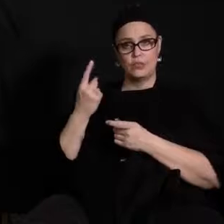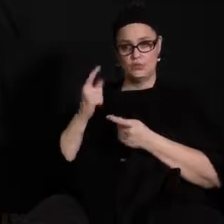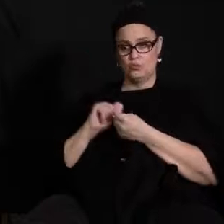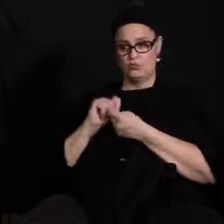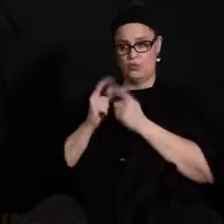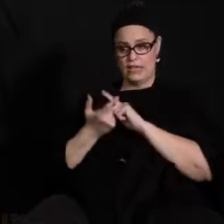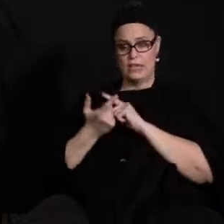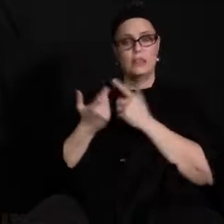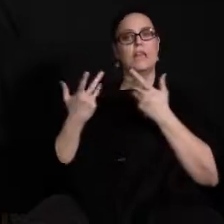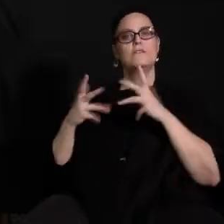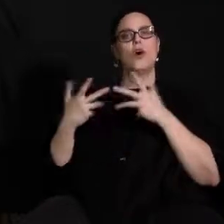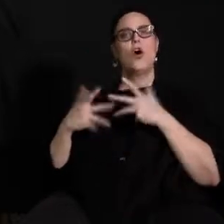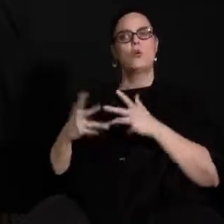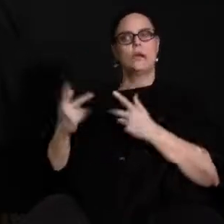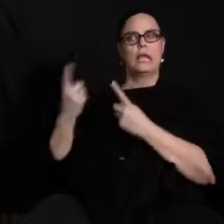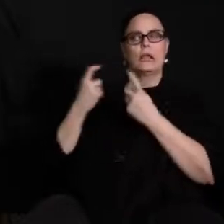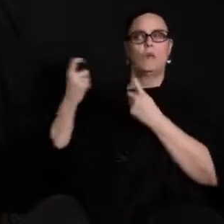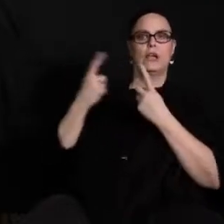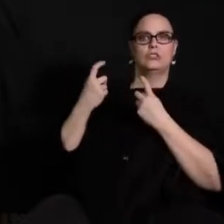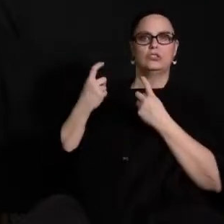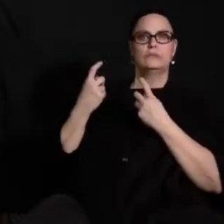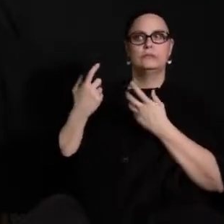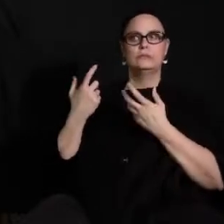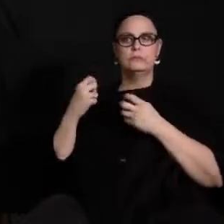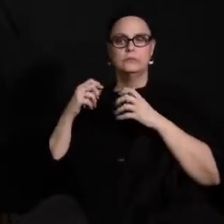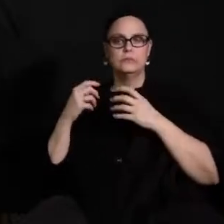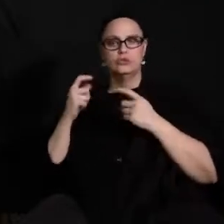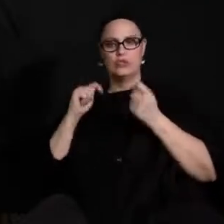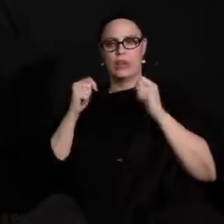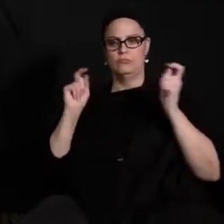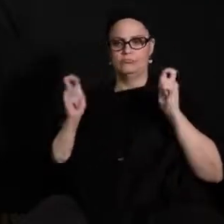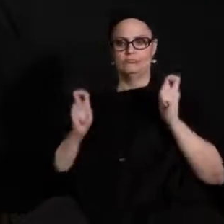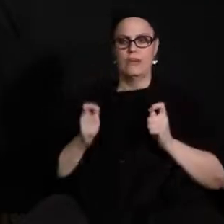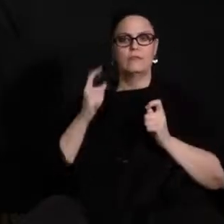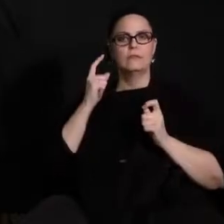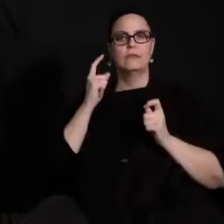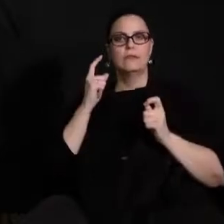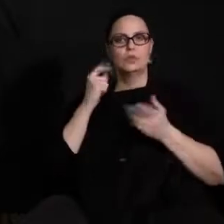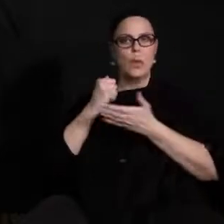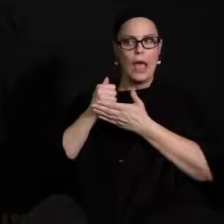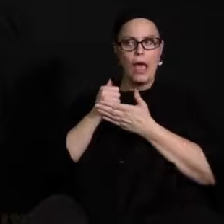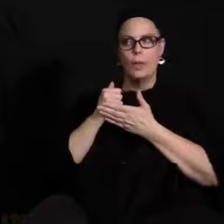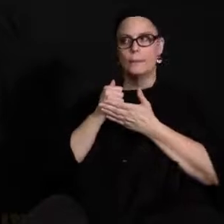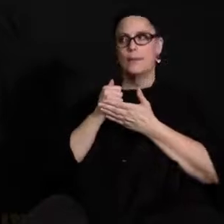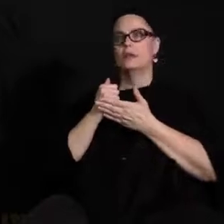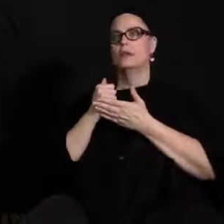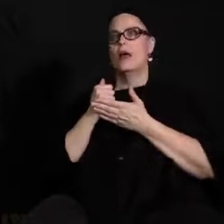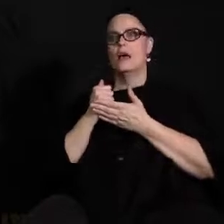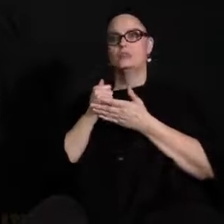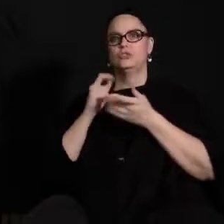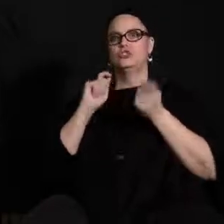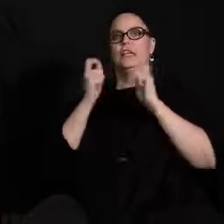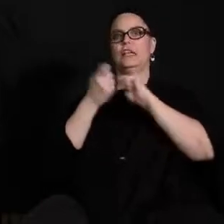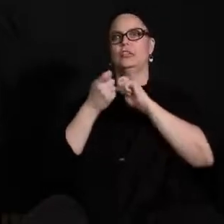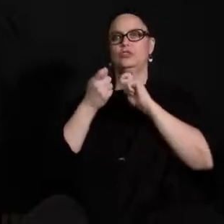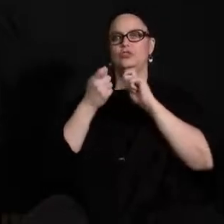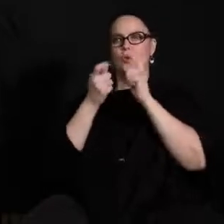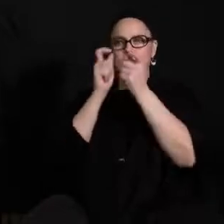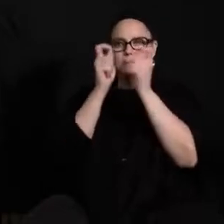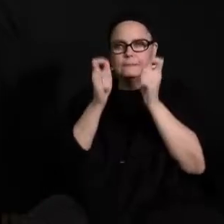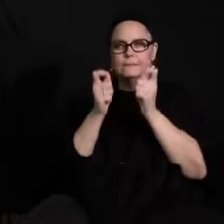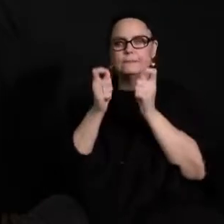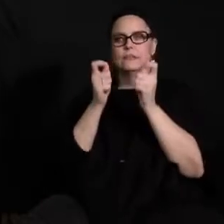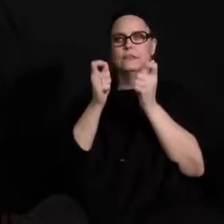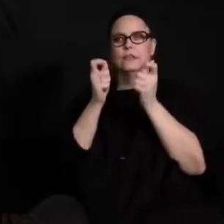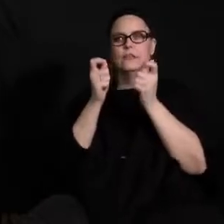already come back with some questions and can help refine it for our families and help me tweak the message before it even goes out so